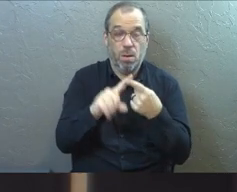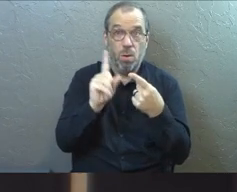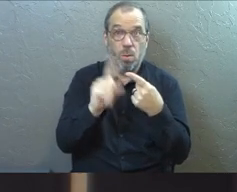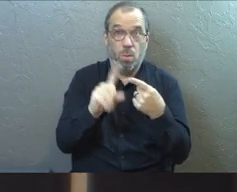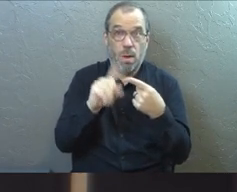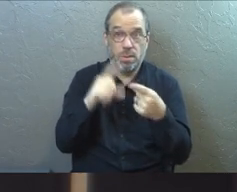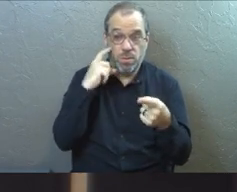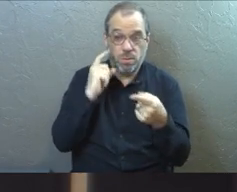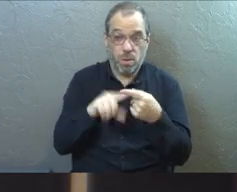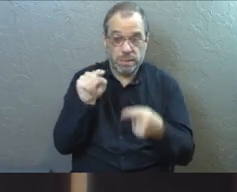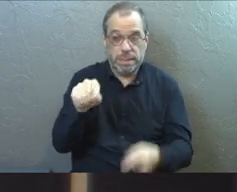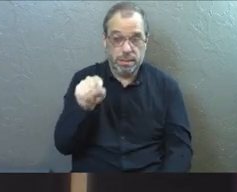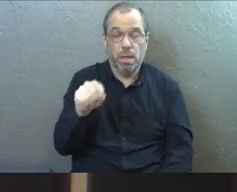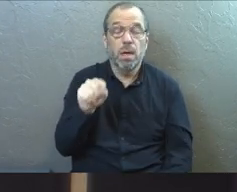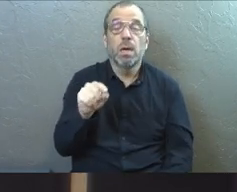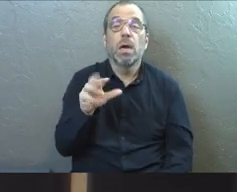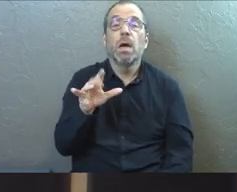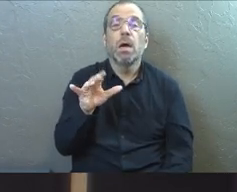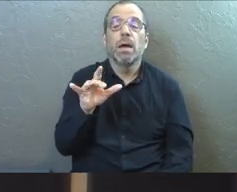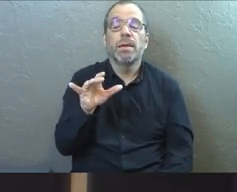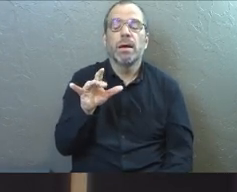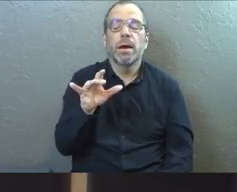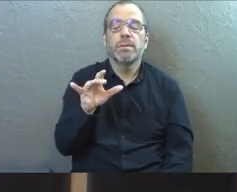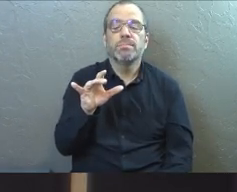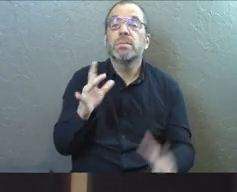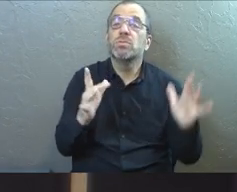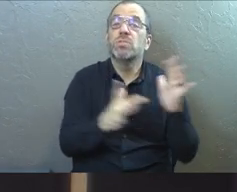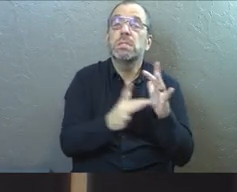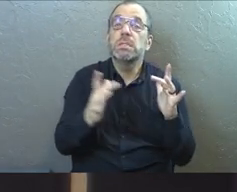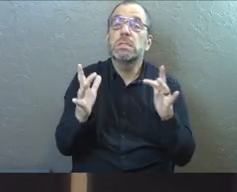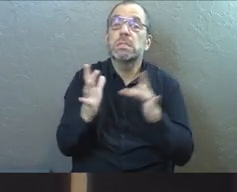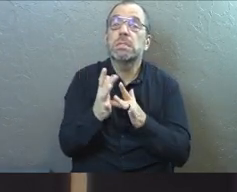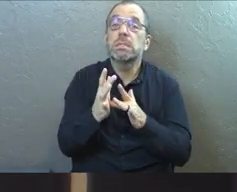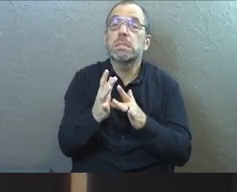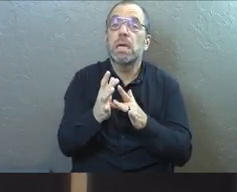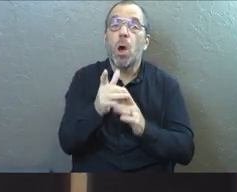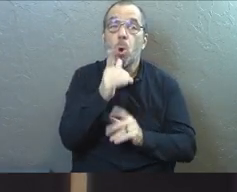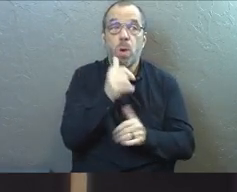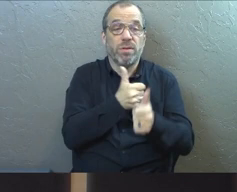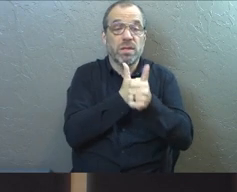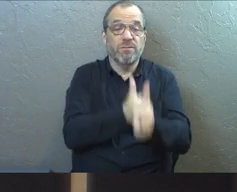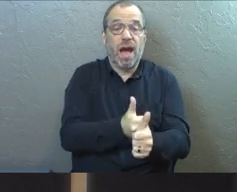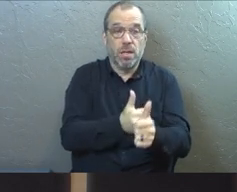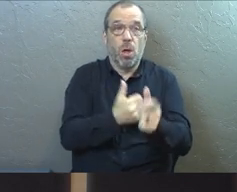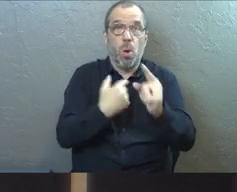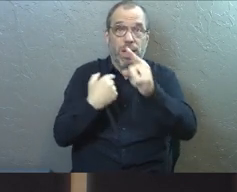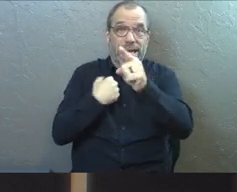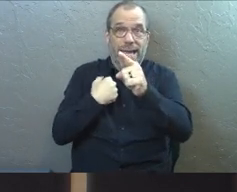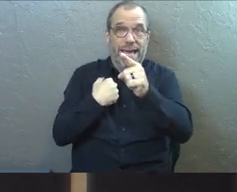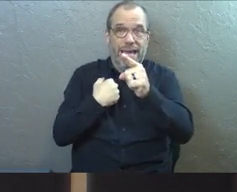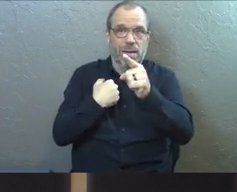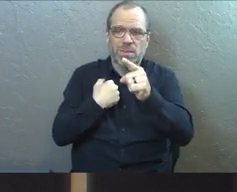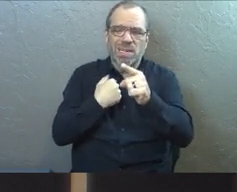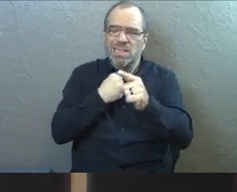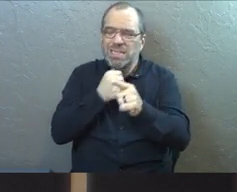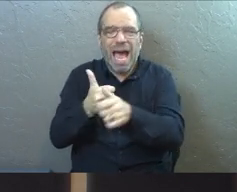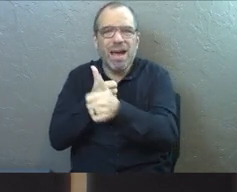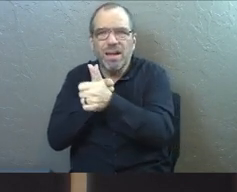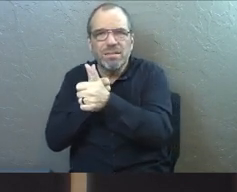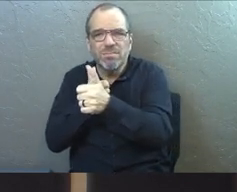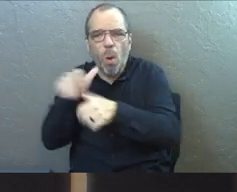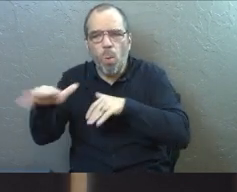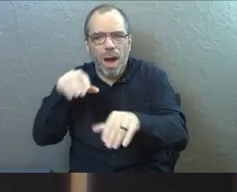to notice that we're going to talk, talk about and spend some time with is Jesus says, whoever follows him will not have to walk in darkness.